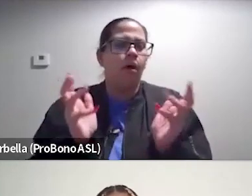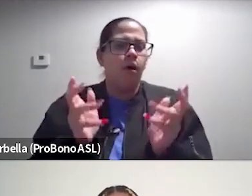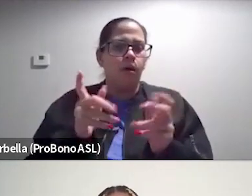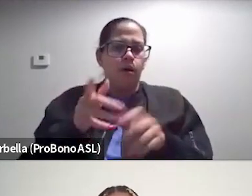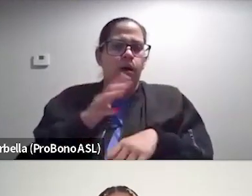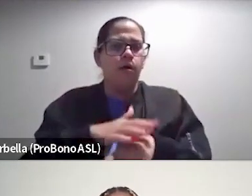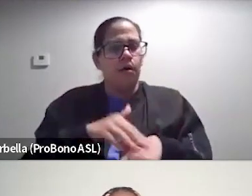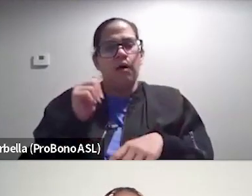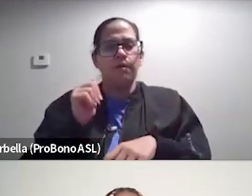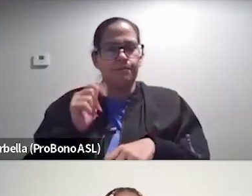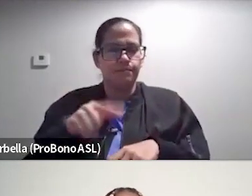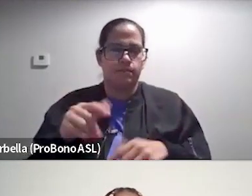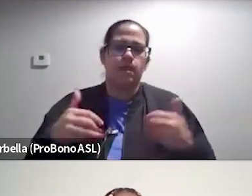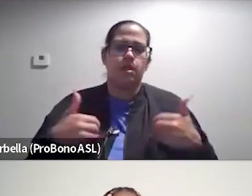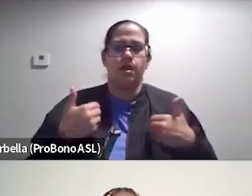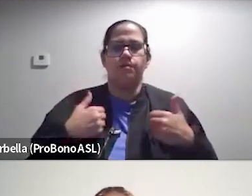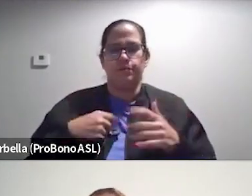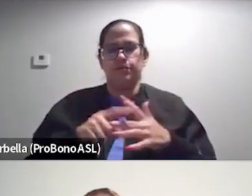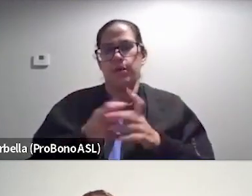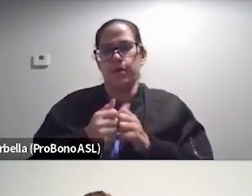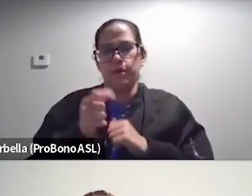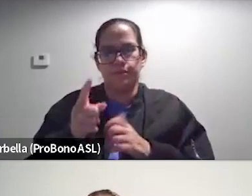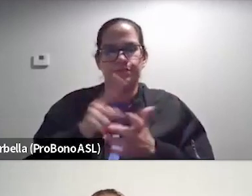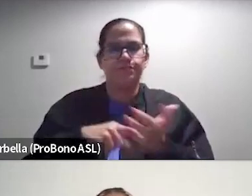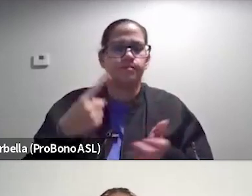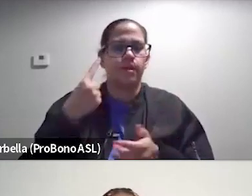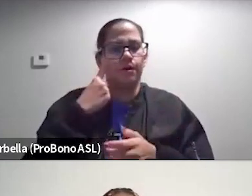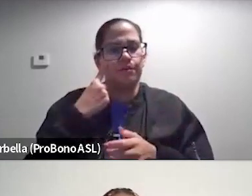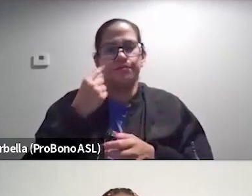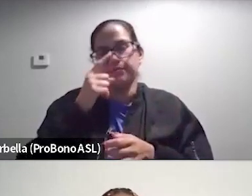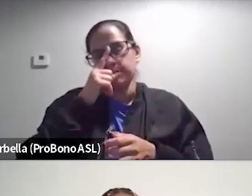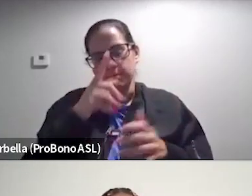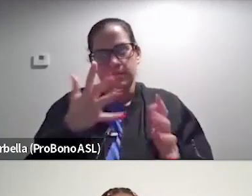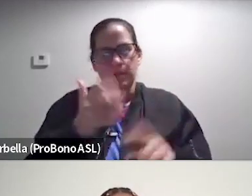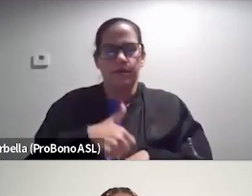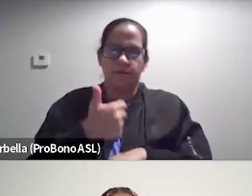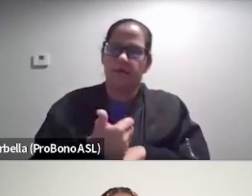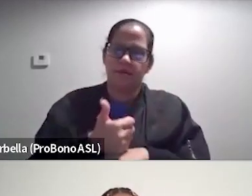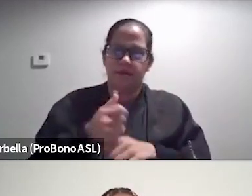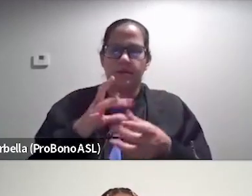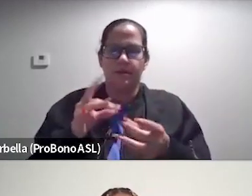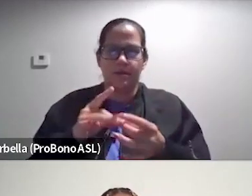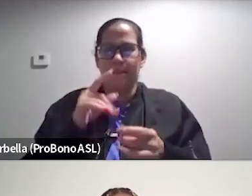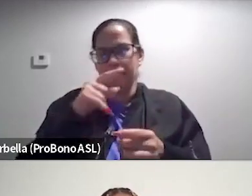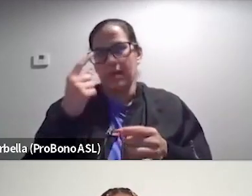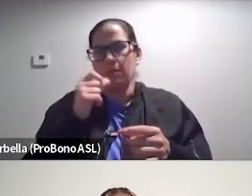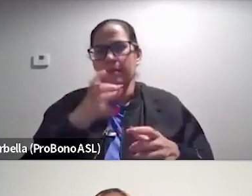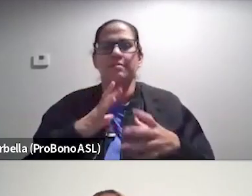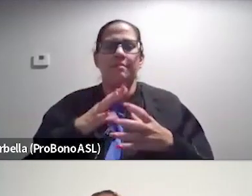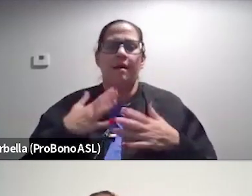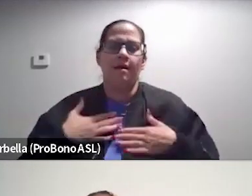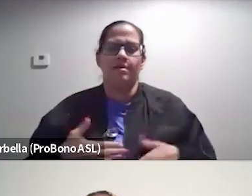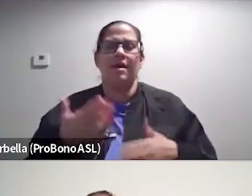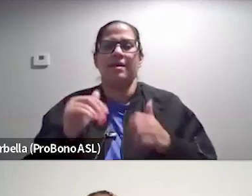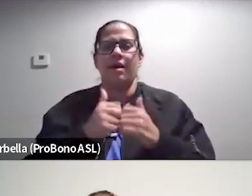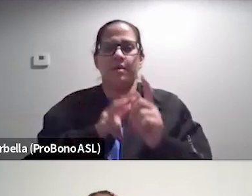out as the youngster, let's, let's start with you. What do you think the existing narratives of black women's bodies are? Um, and how